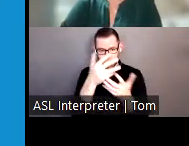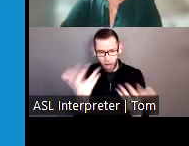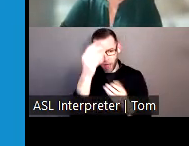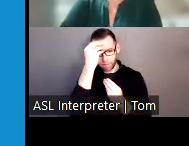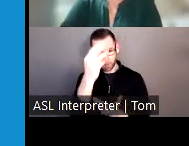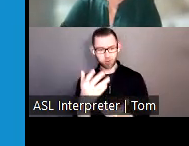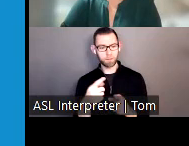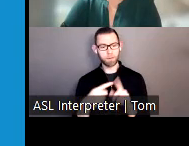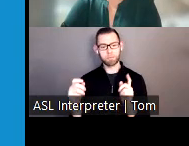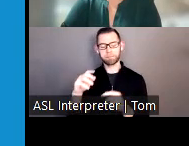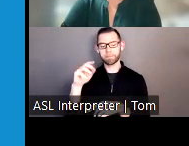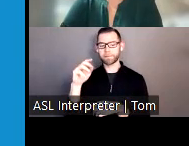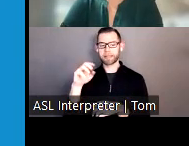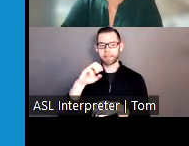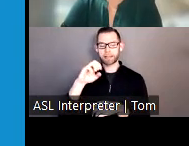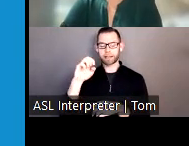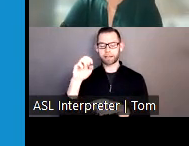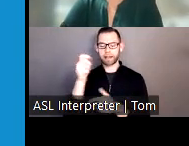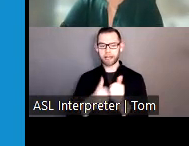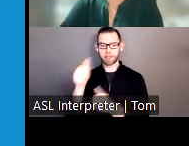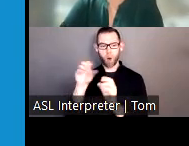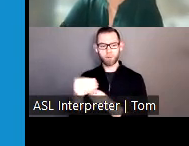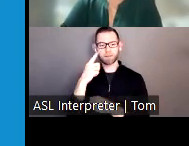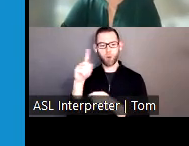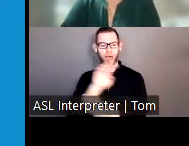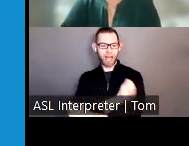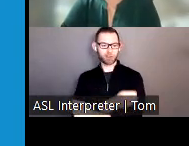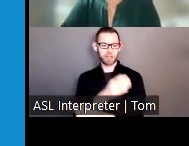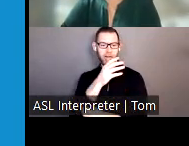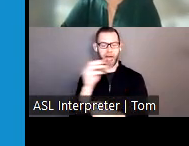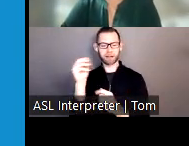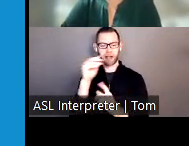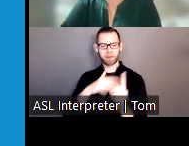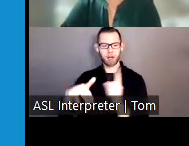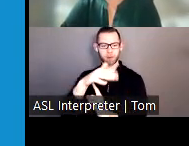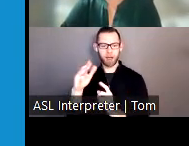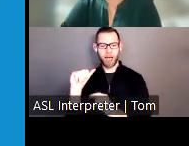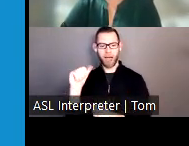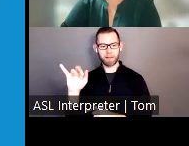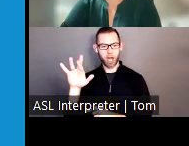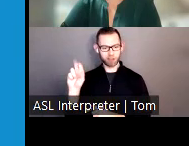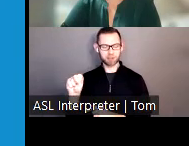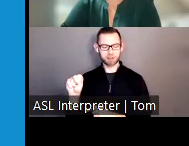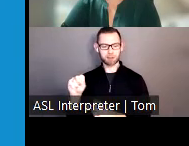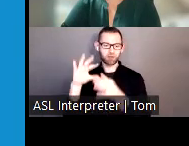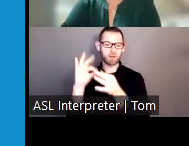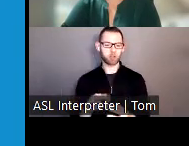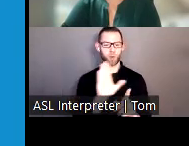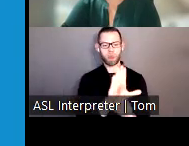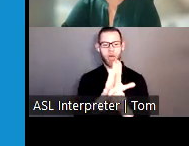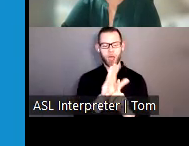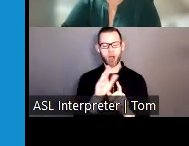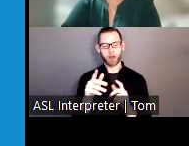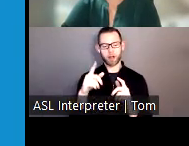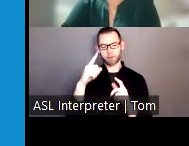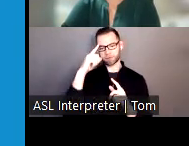Office of Energy and Environmental Affairs relative to the draft environmental justice strategy. When you